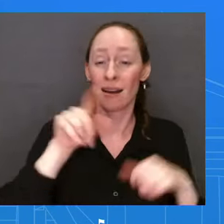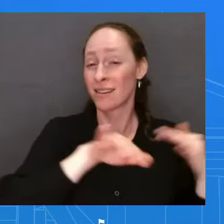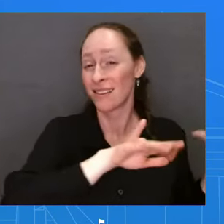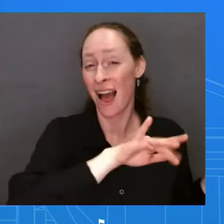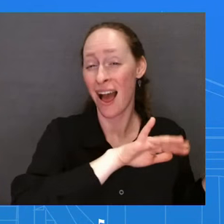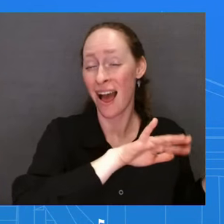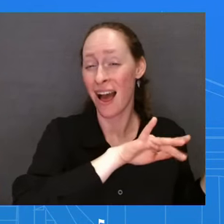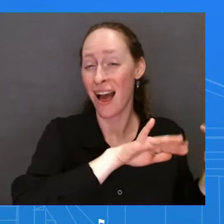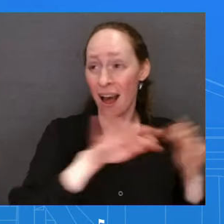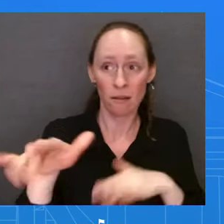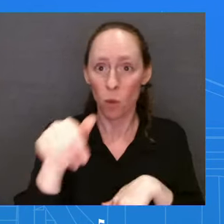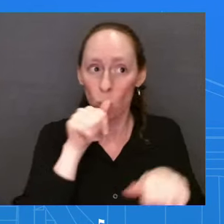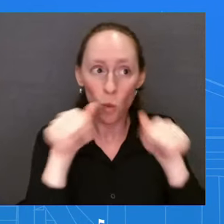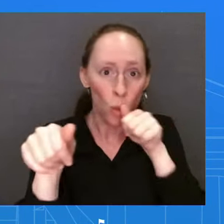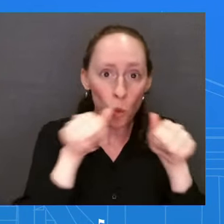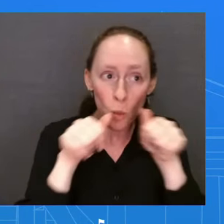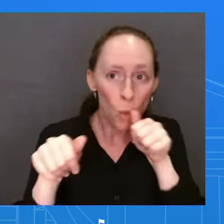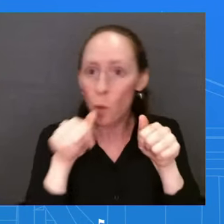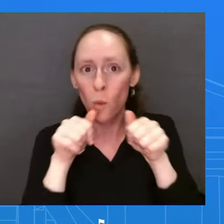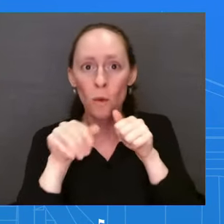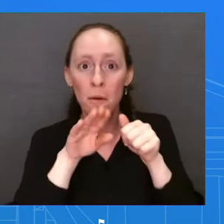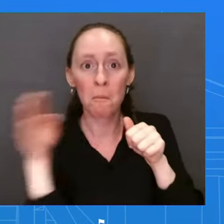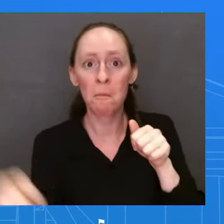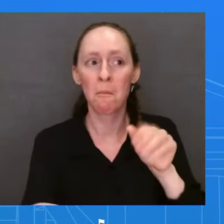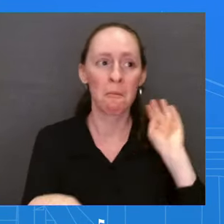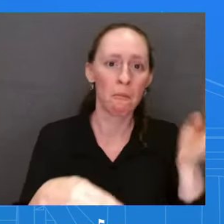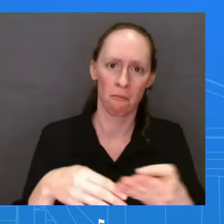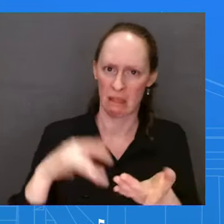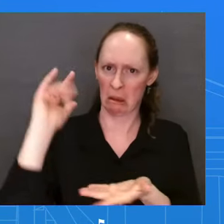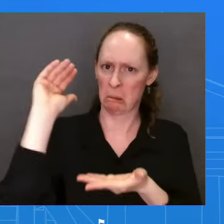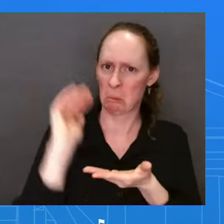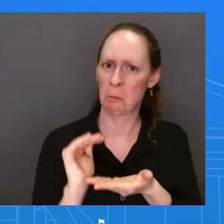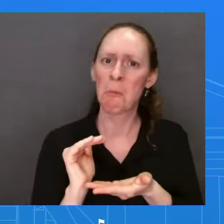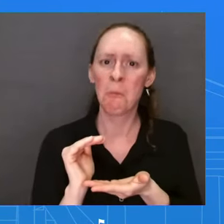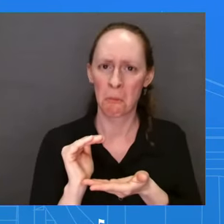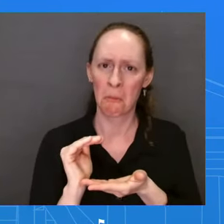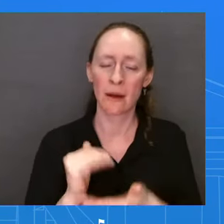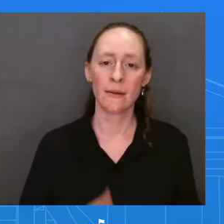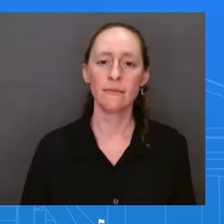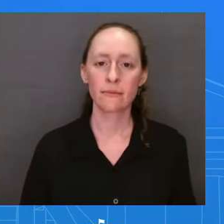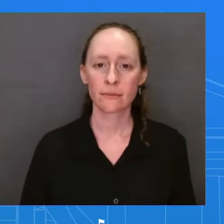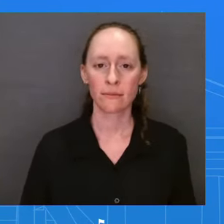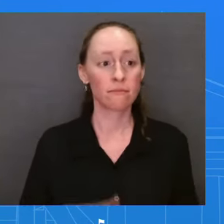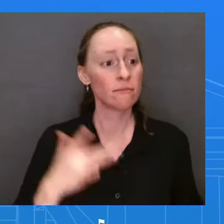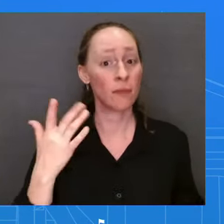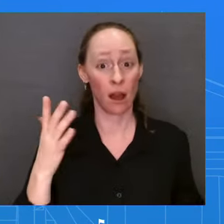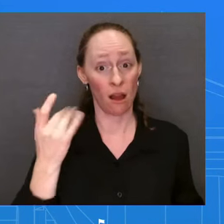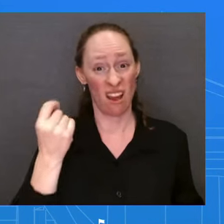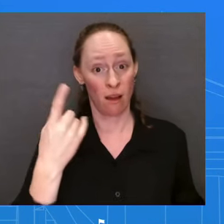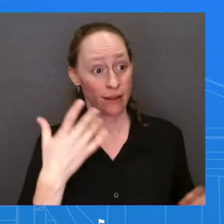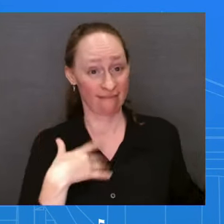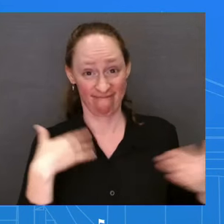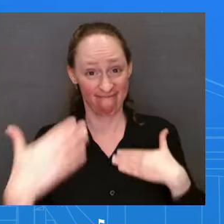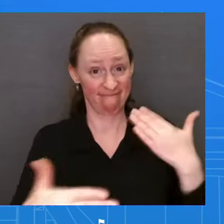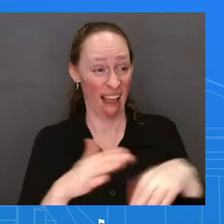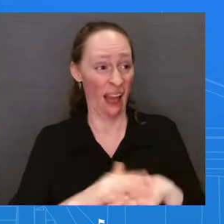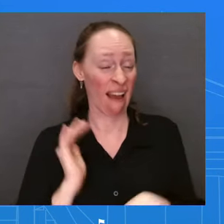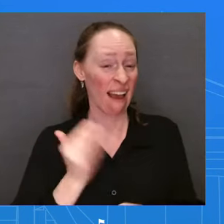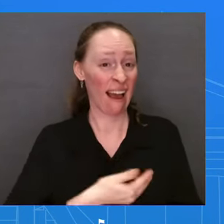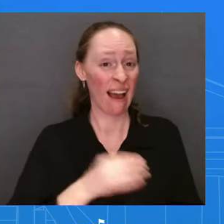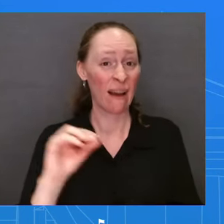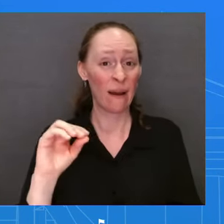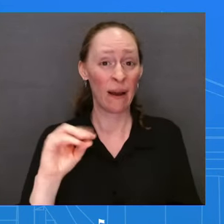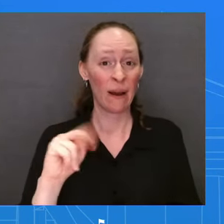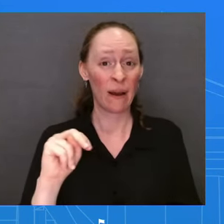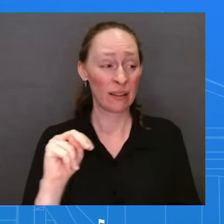that without the help of Republican governors around the country or Republican lawmakers in Congress. And so we think that this is a serious